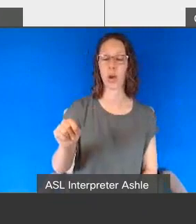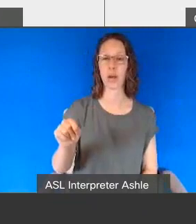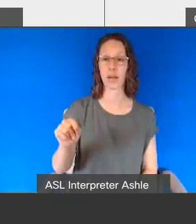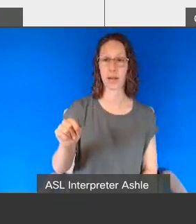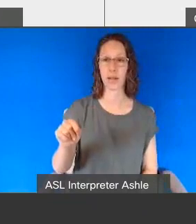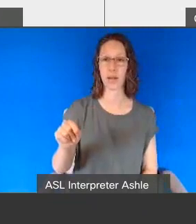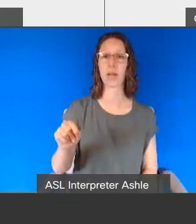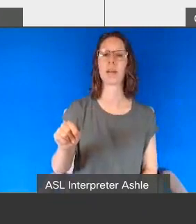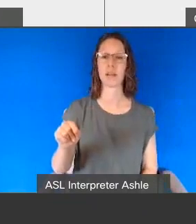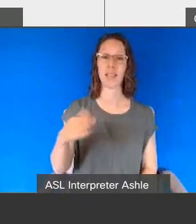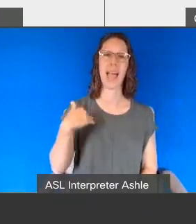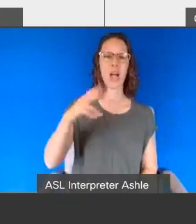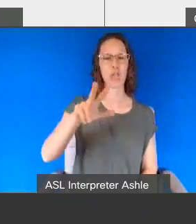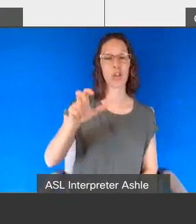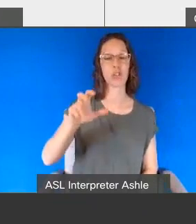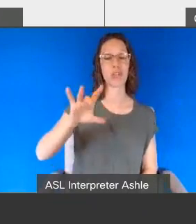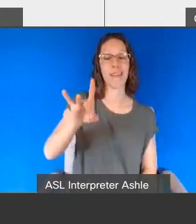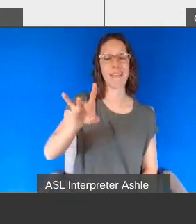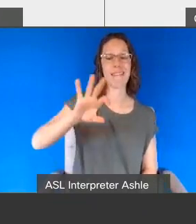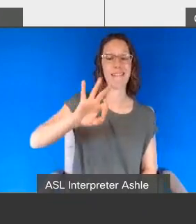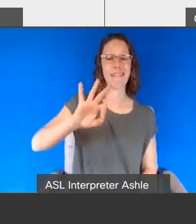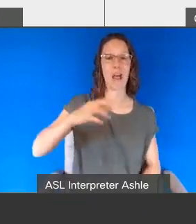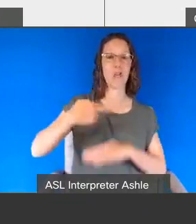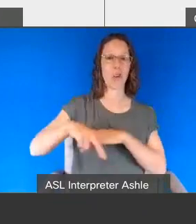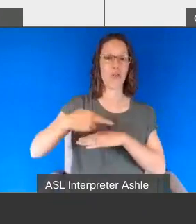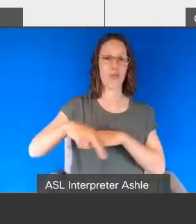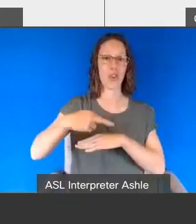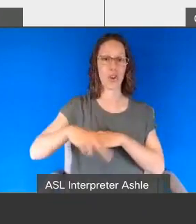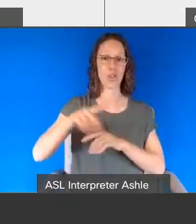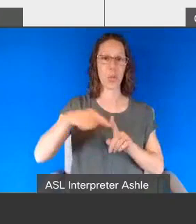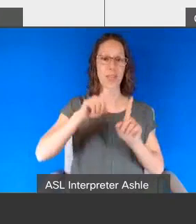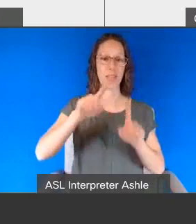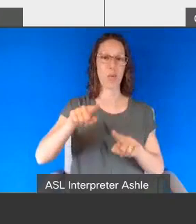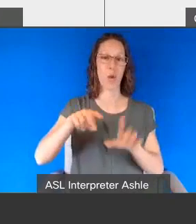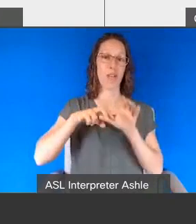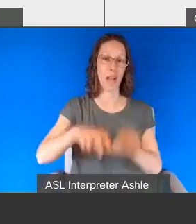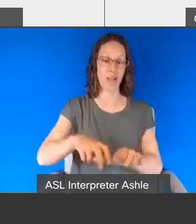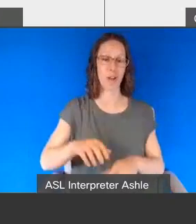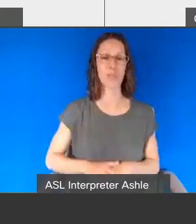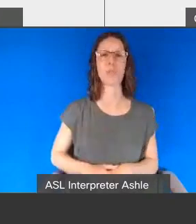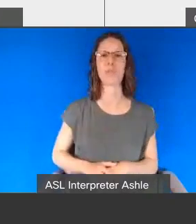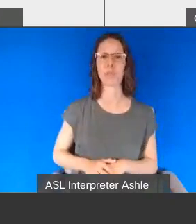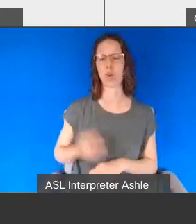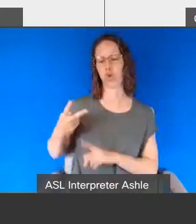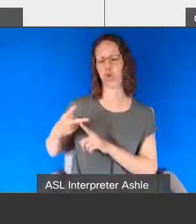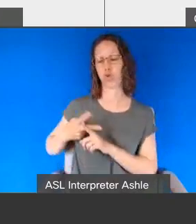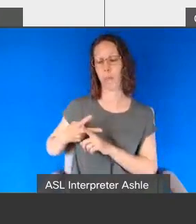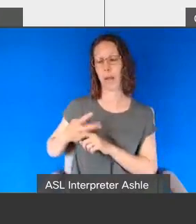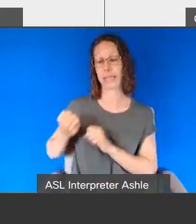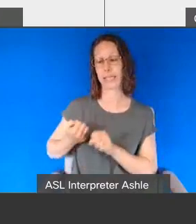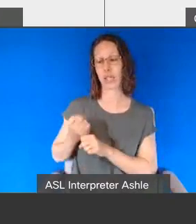389 referrals in just the first two months of 2021 there have already been